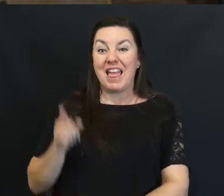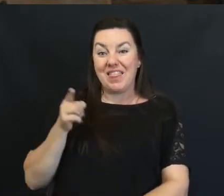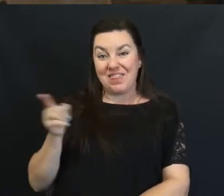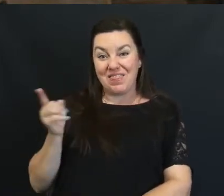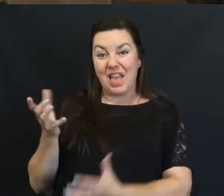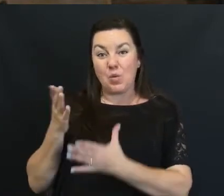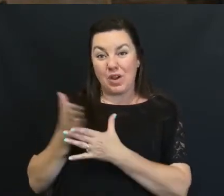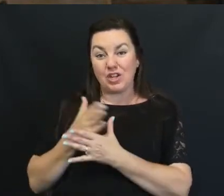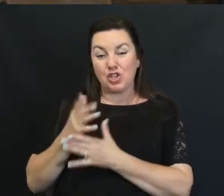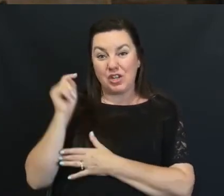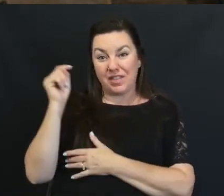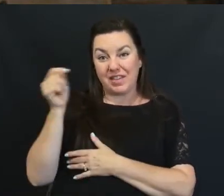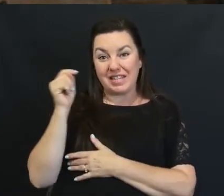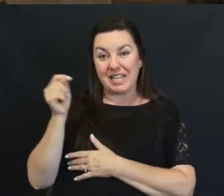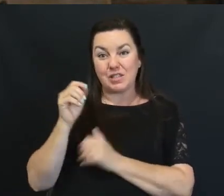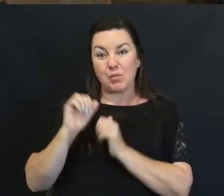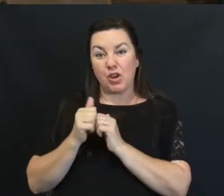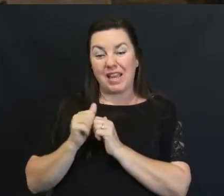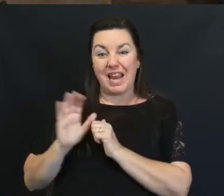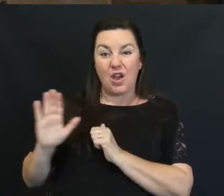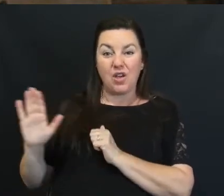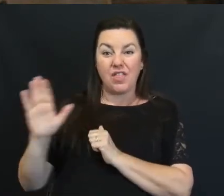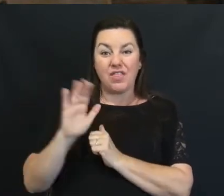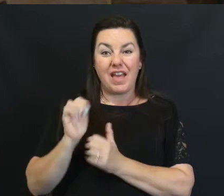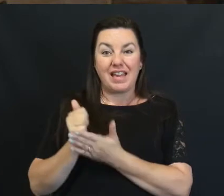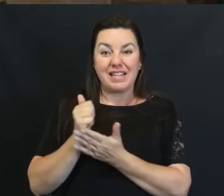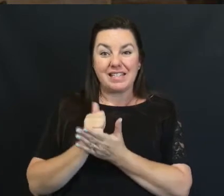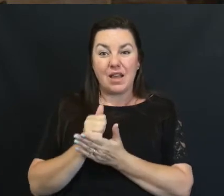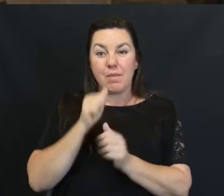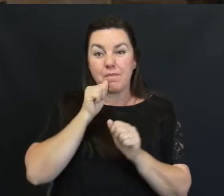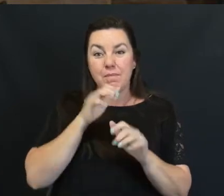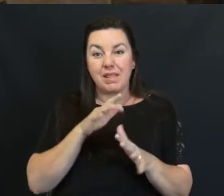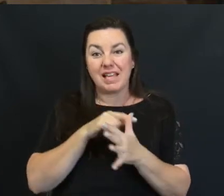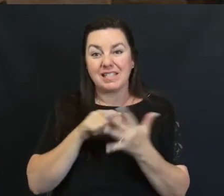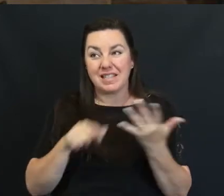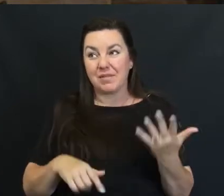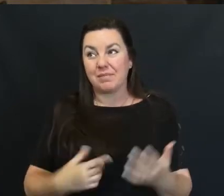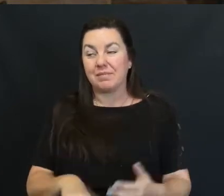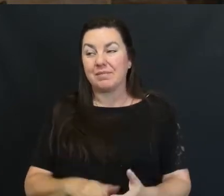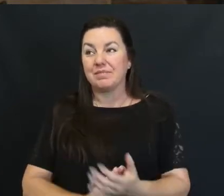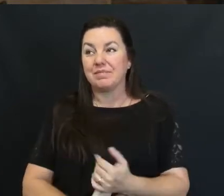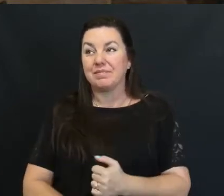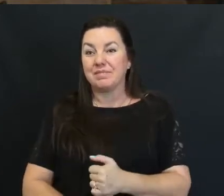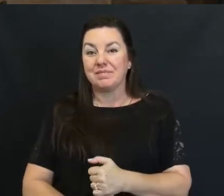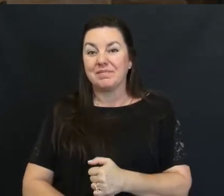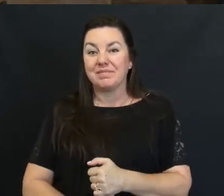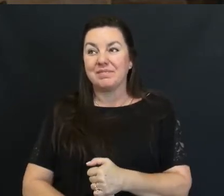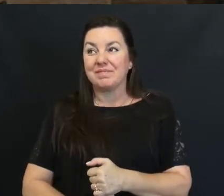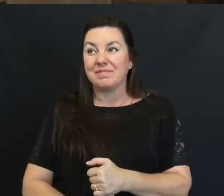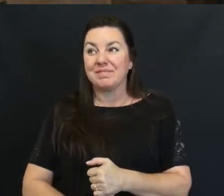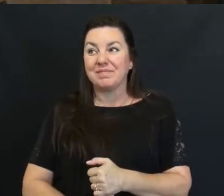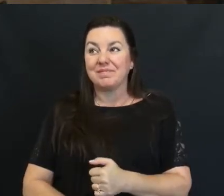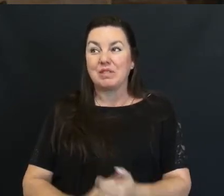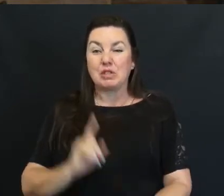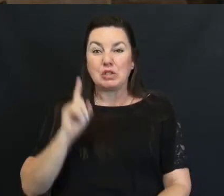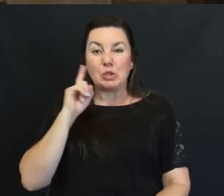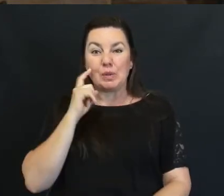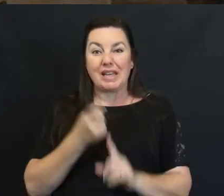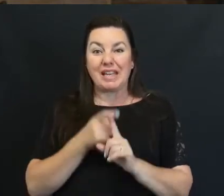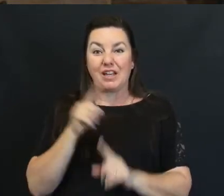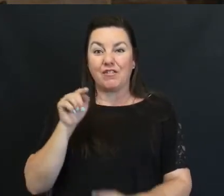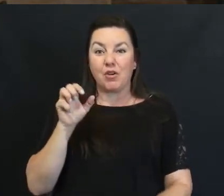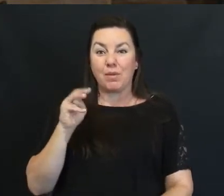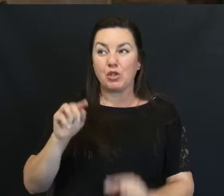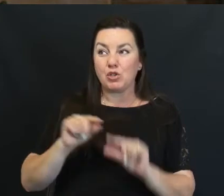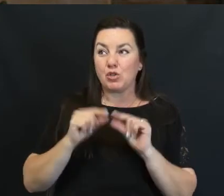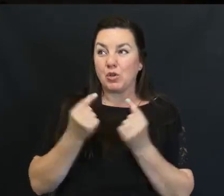share Their testimonies And how that Has helped And blessed them So take a look At the screen And we're going To hear from Our Zoom